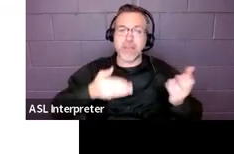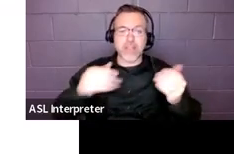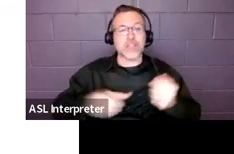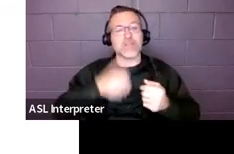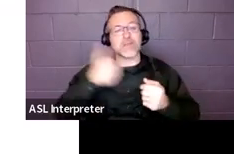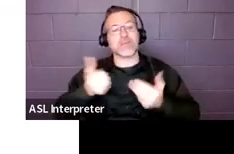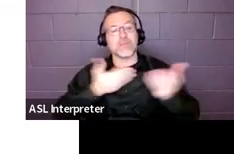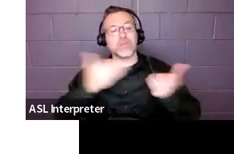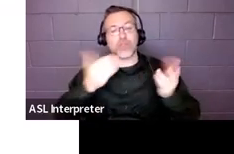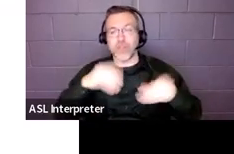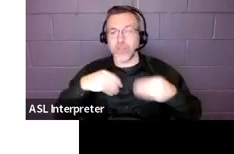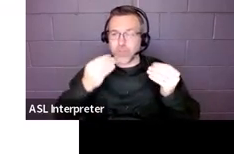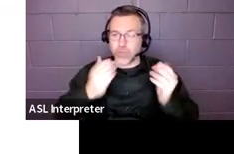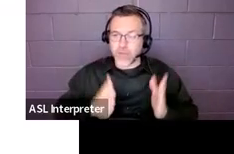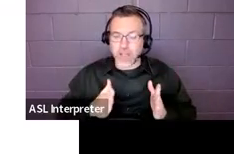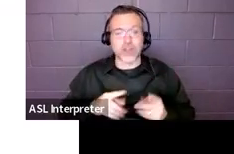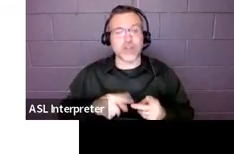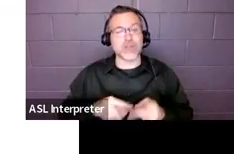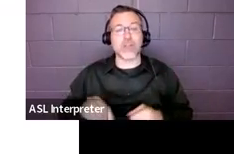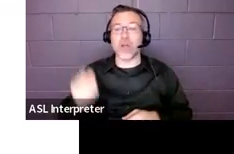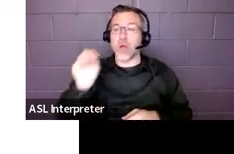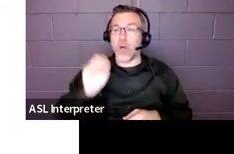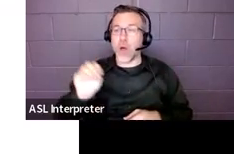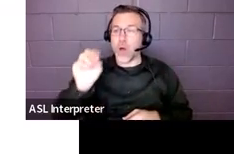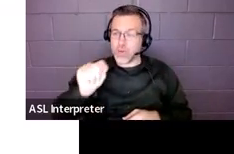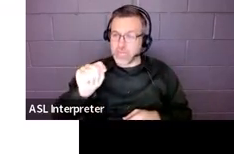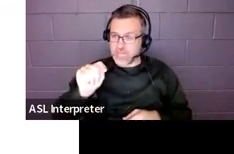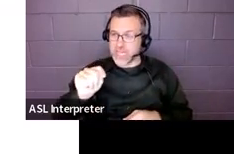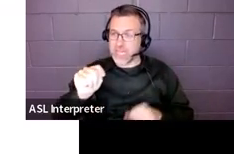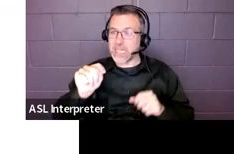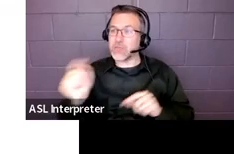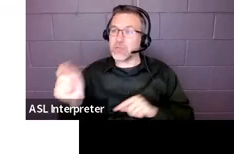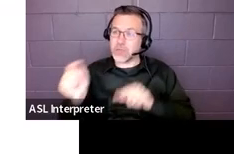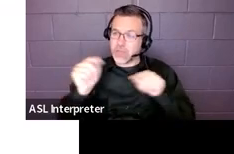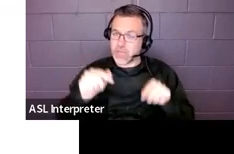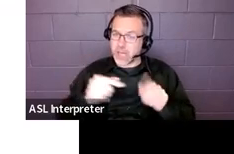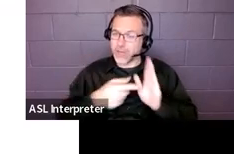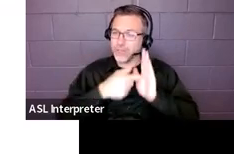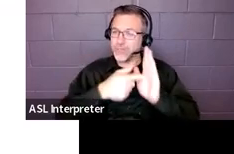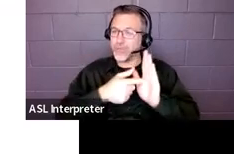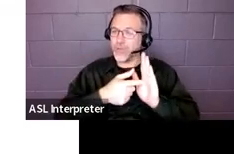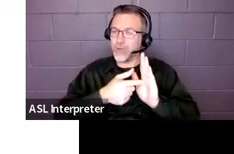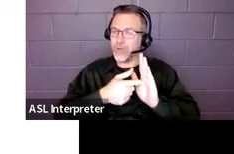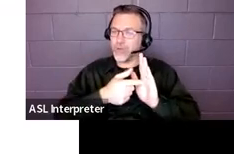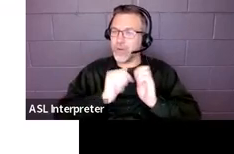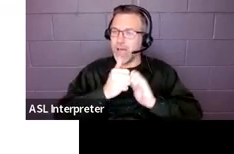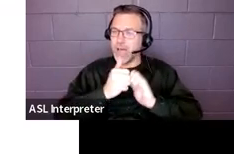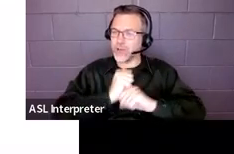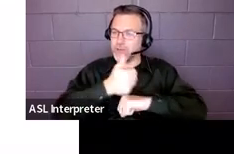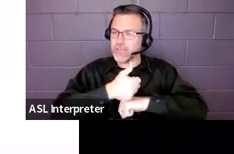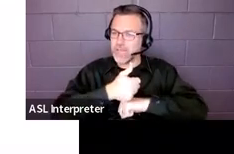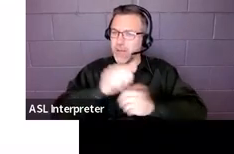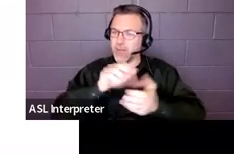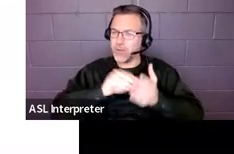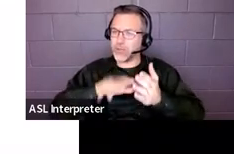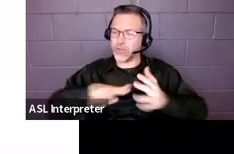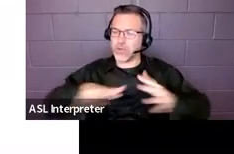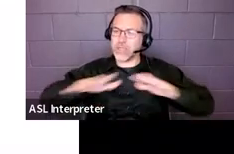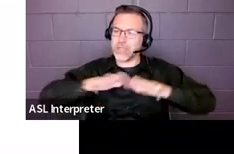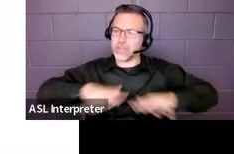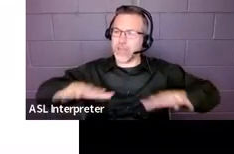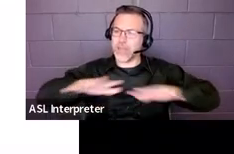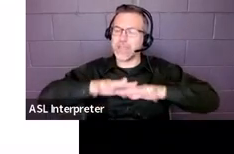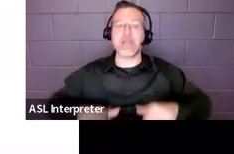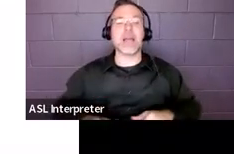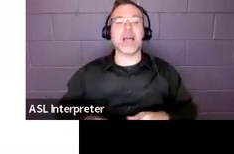So, you know, the OT could come in and show you how to set up a student's space. So, that would be that collaboration